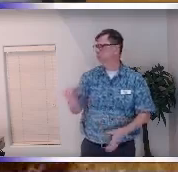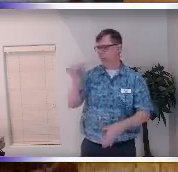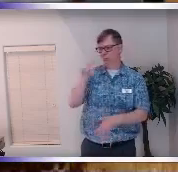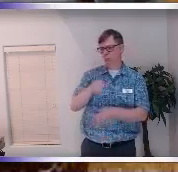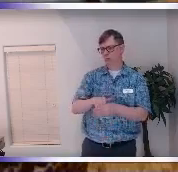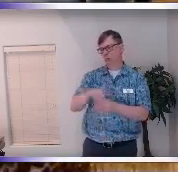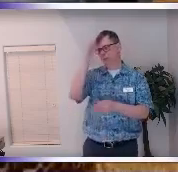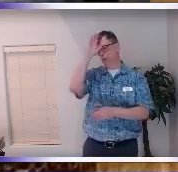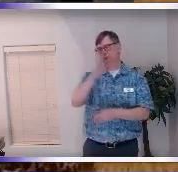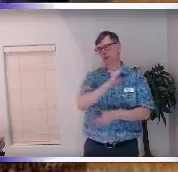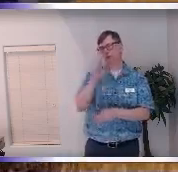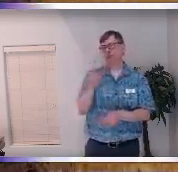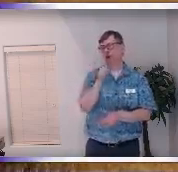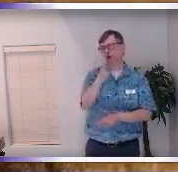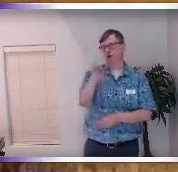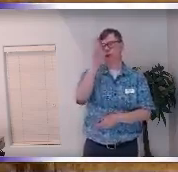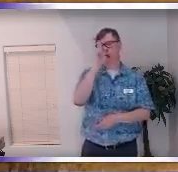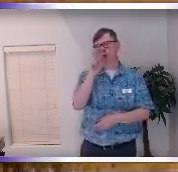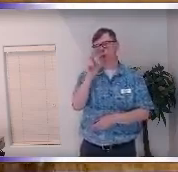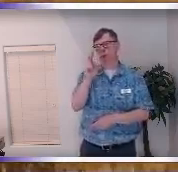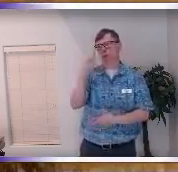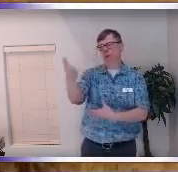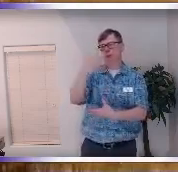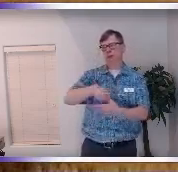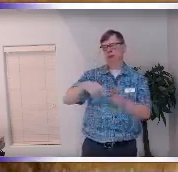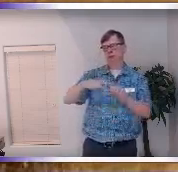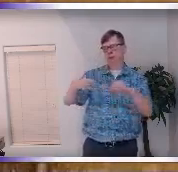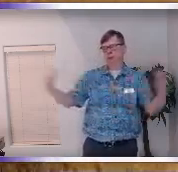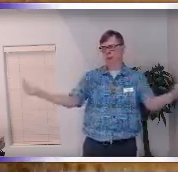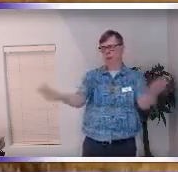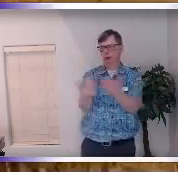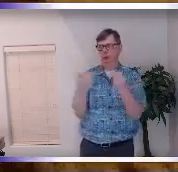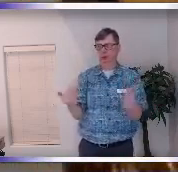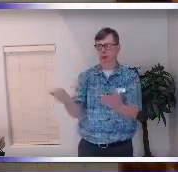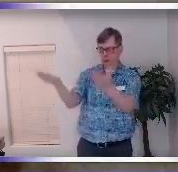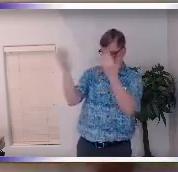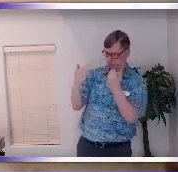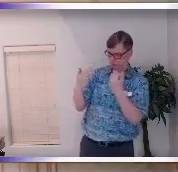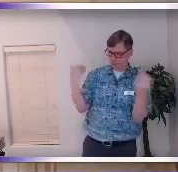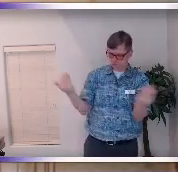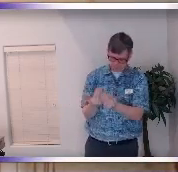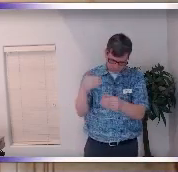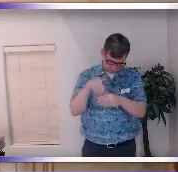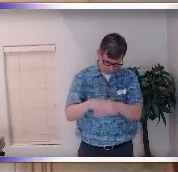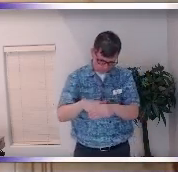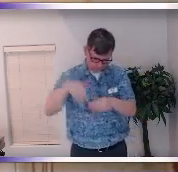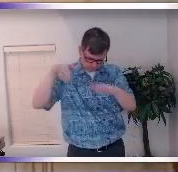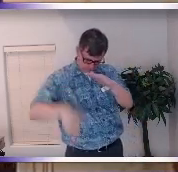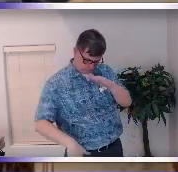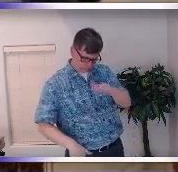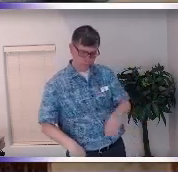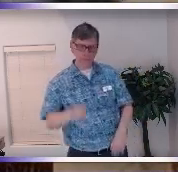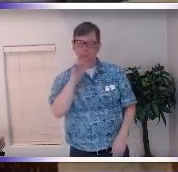in the sacredness of who you are into your relationships so we're coming from Halloween and we're sitting down and